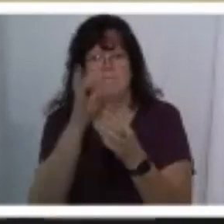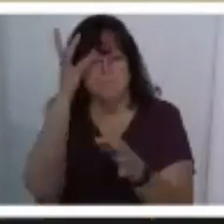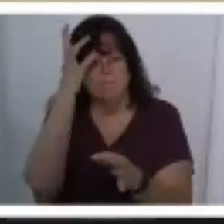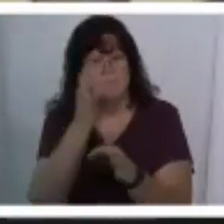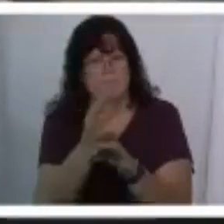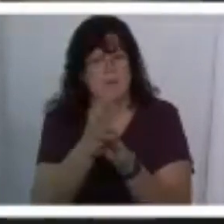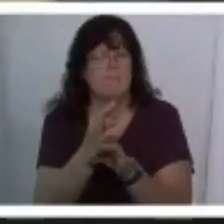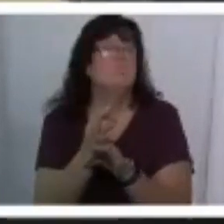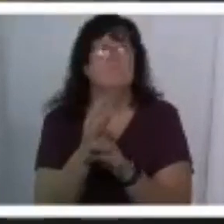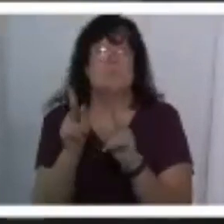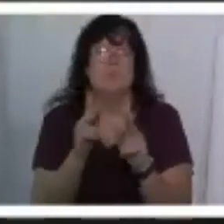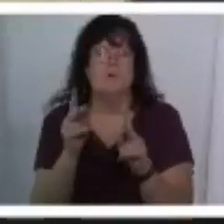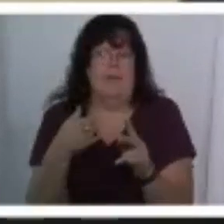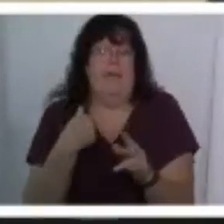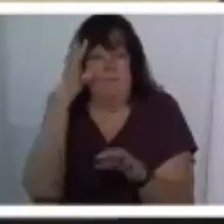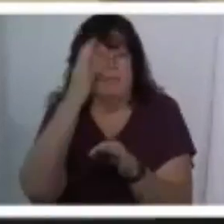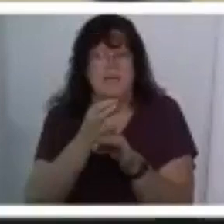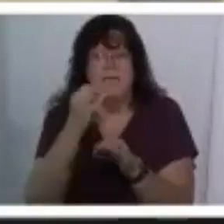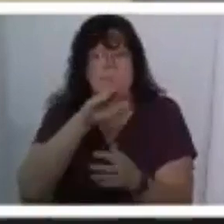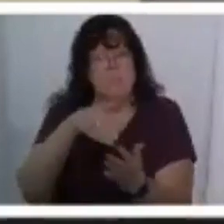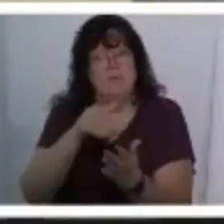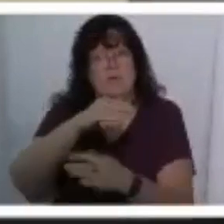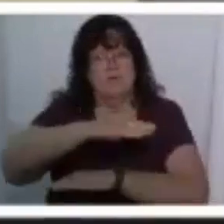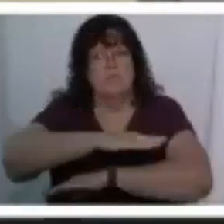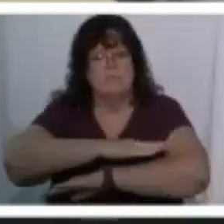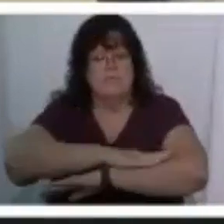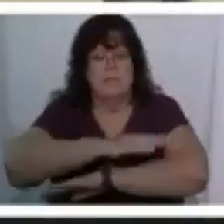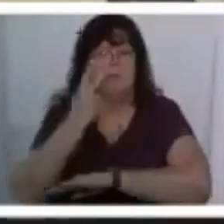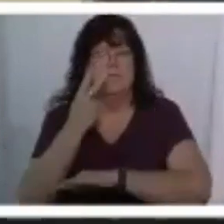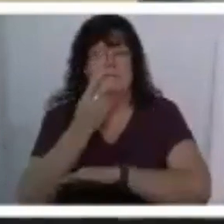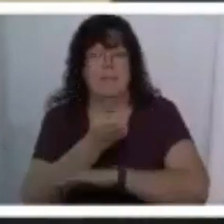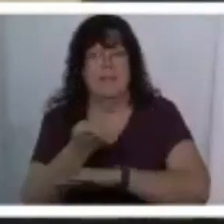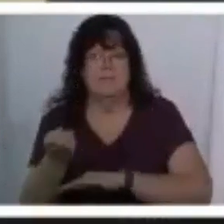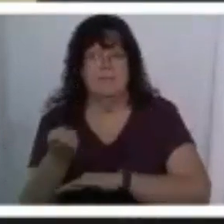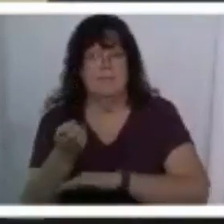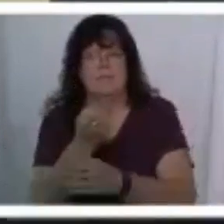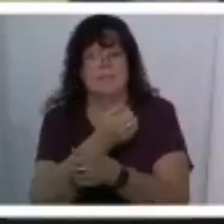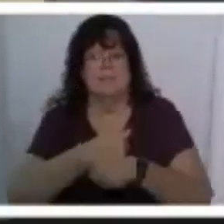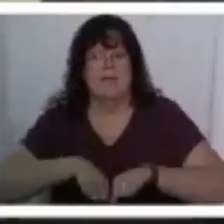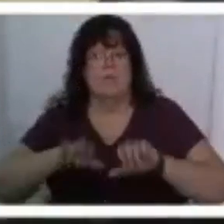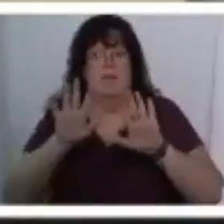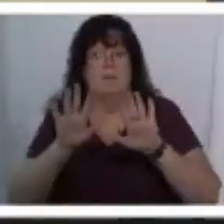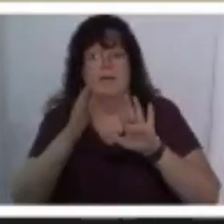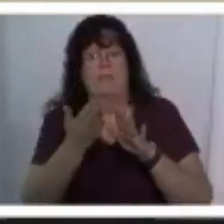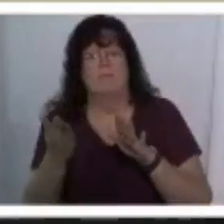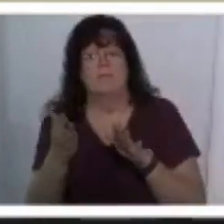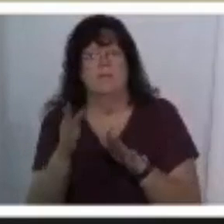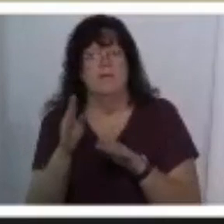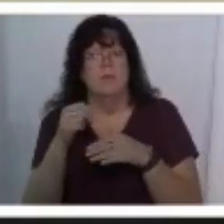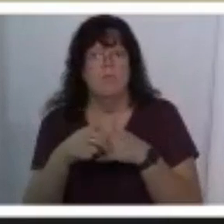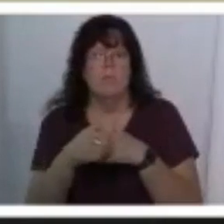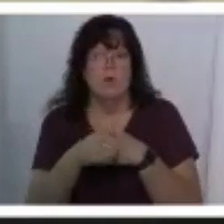things so you see in the middle of your table you see some elements the sacramental elements right you have bread and juice